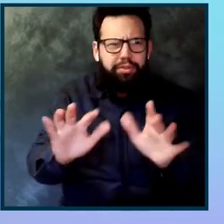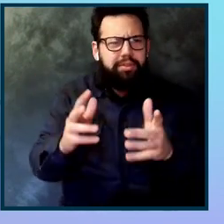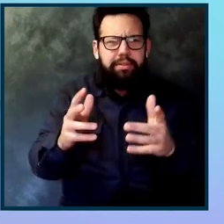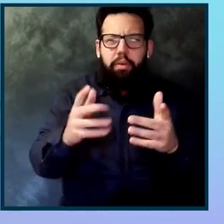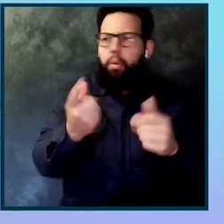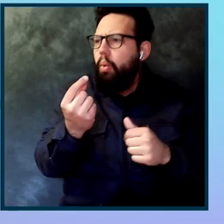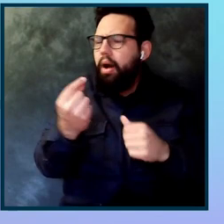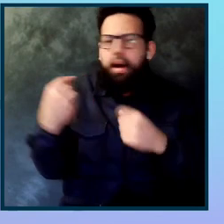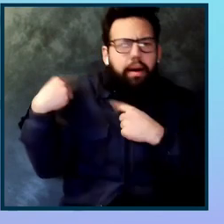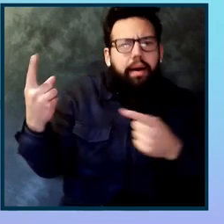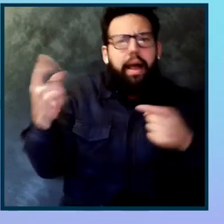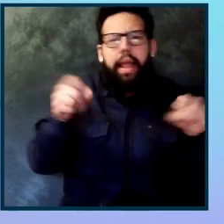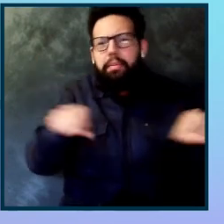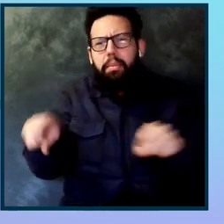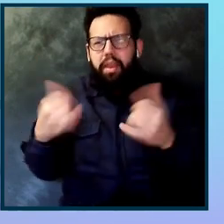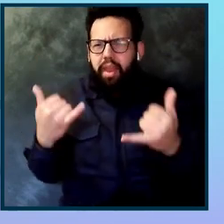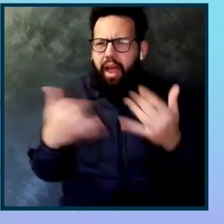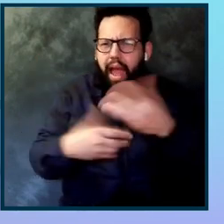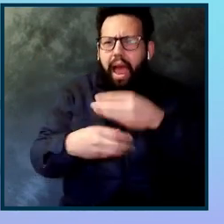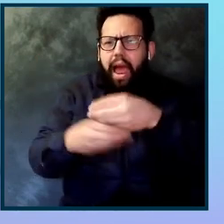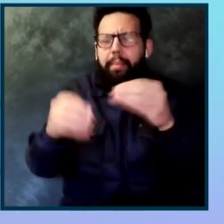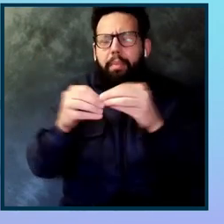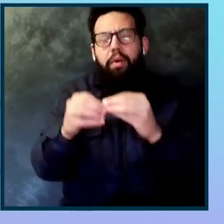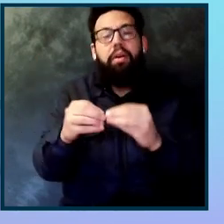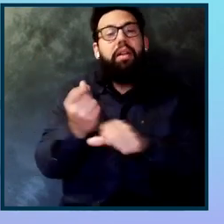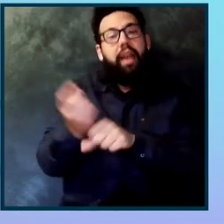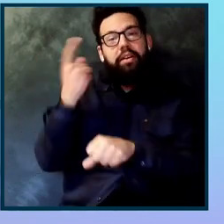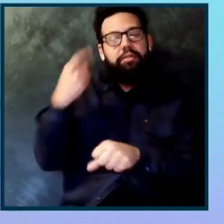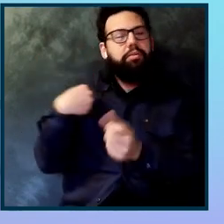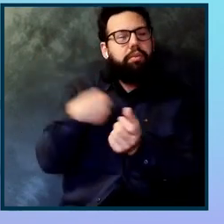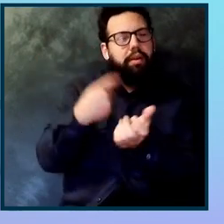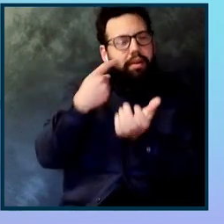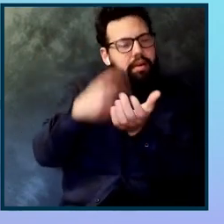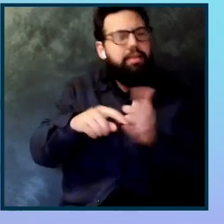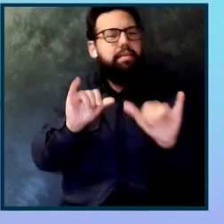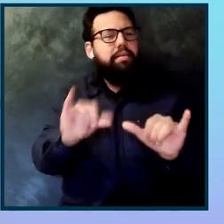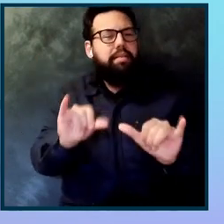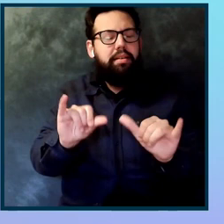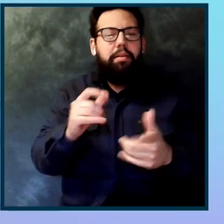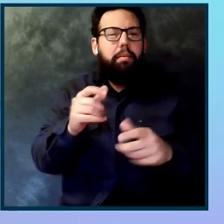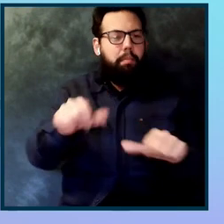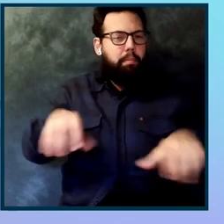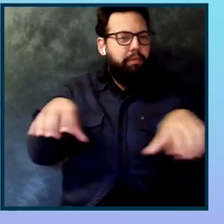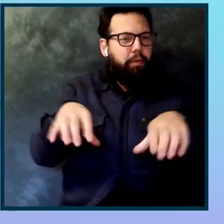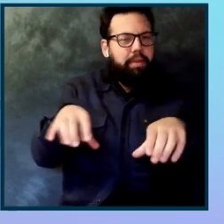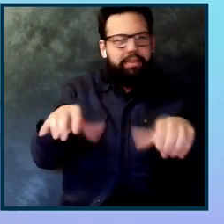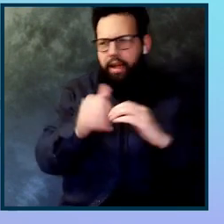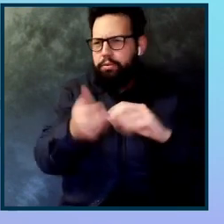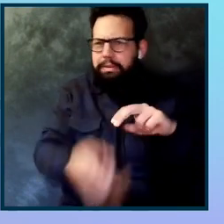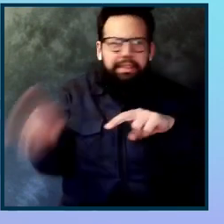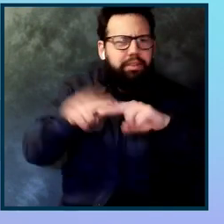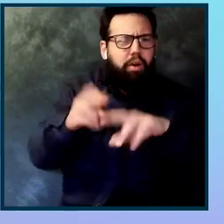Last year, we found some areas where performance could be improved by over 100-fold. Talk about high-velocity